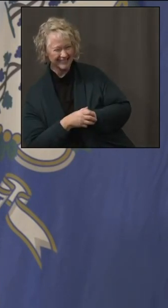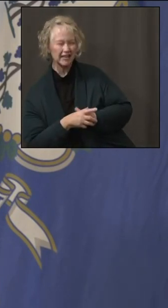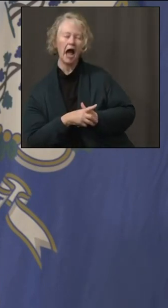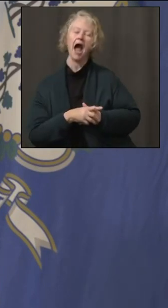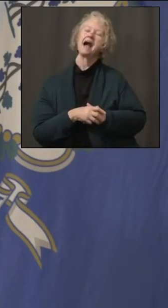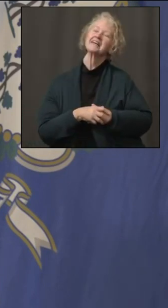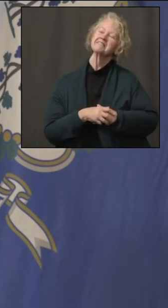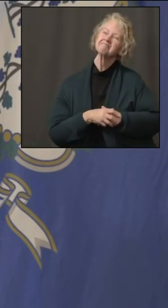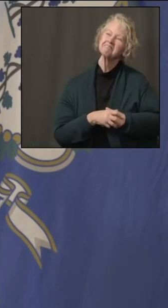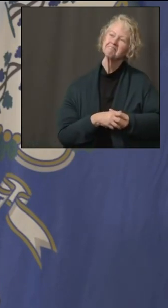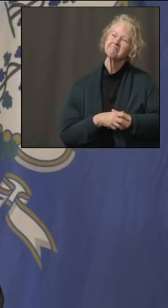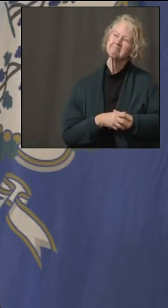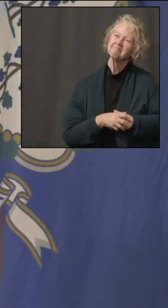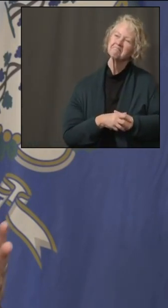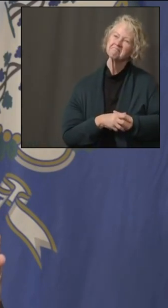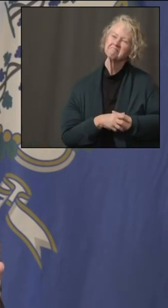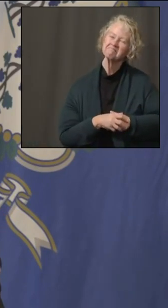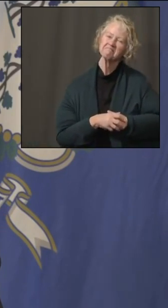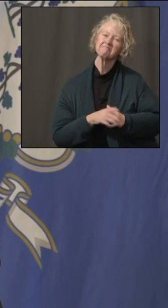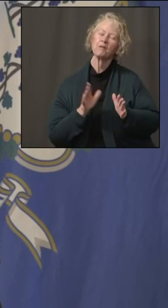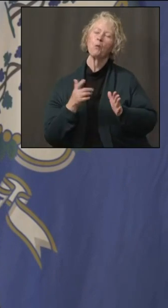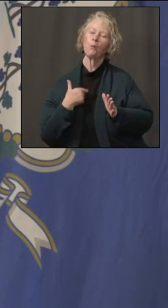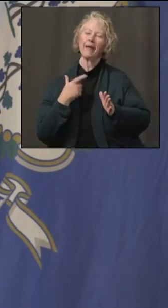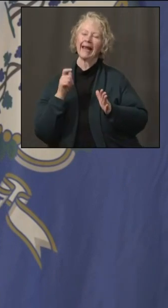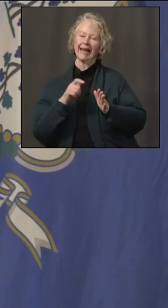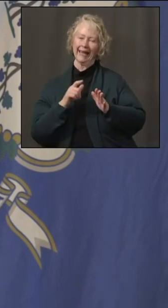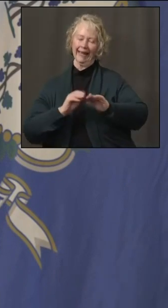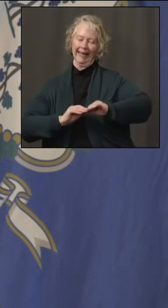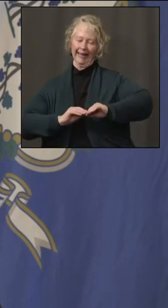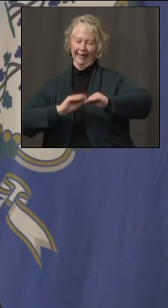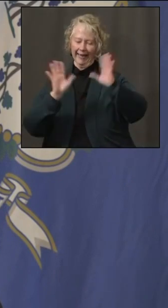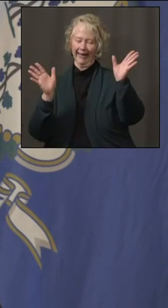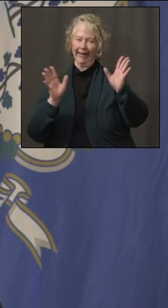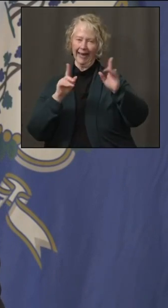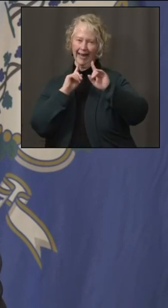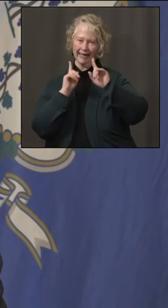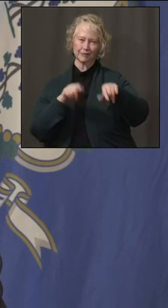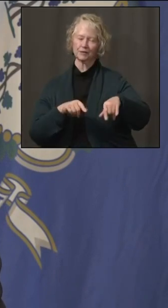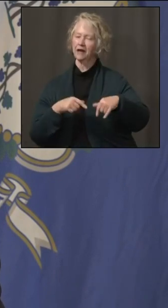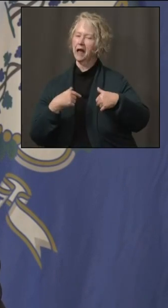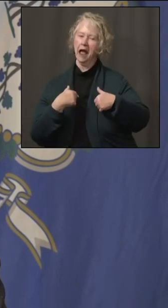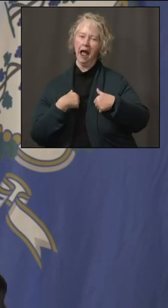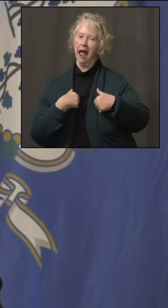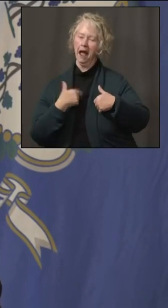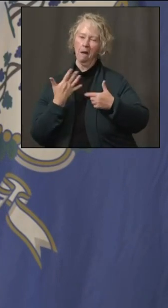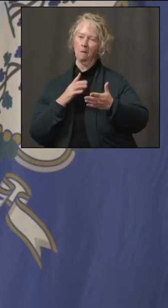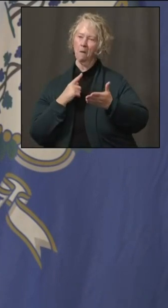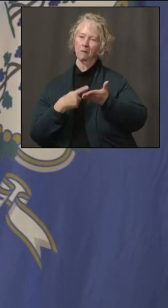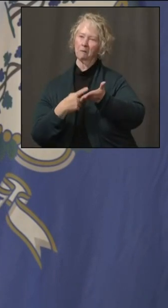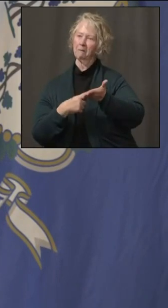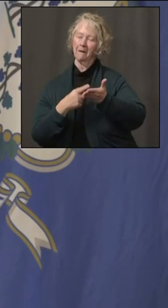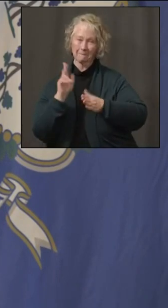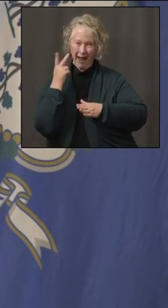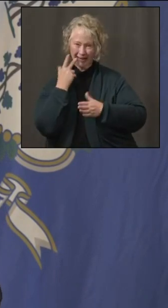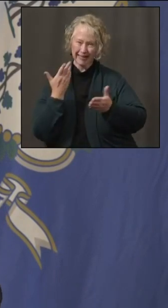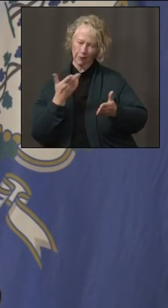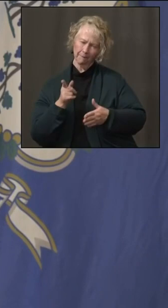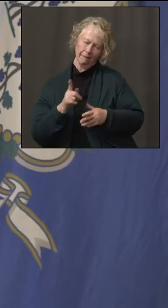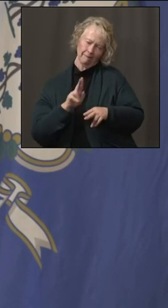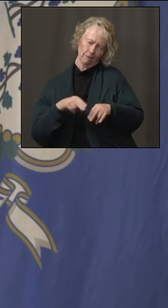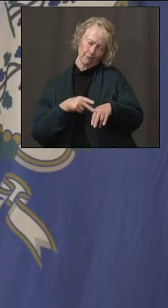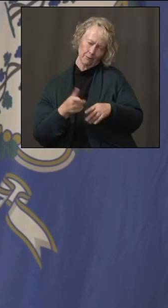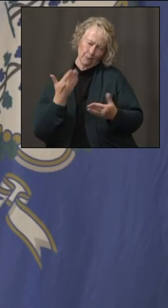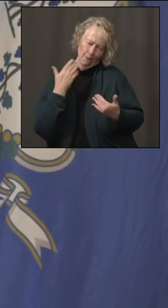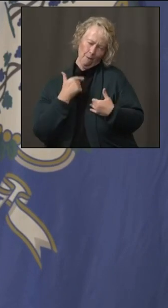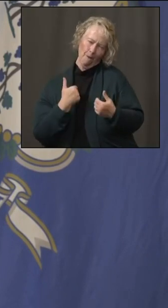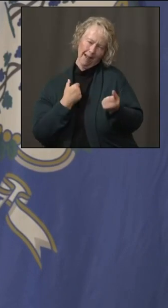Look, I think, A, we need clarity. B, I don't do a lot of politics here, but most people know I supported Joe